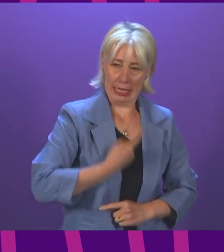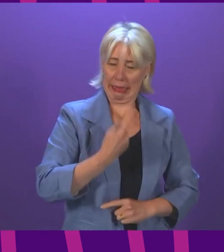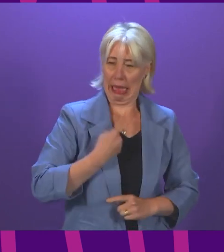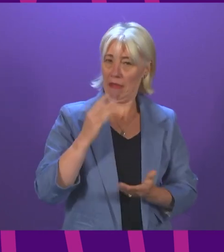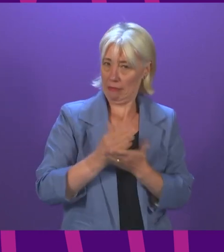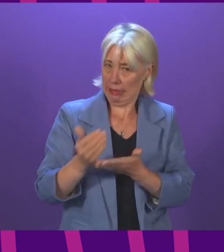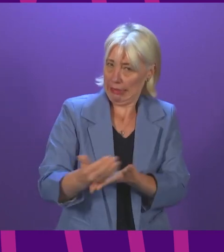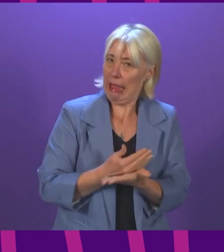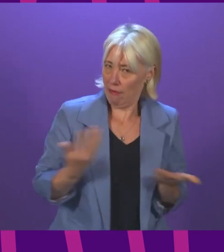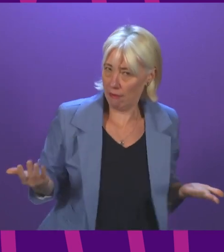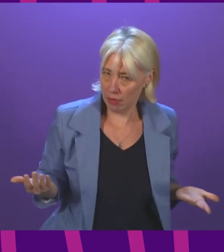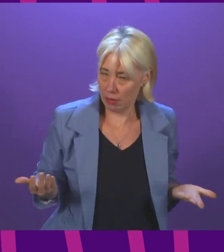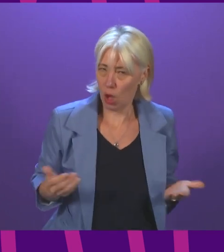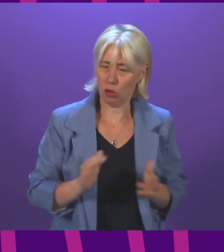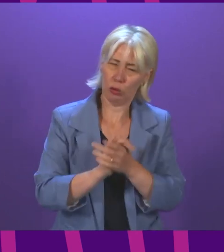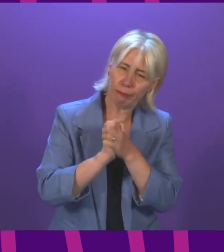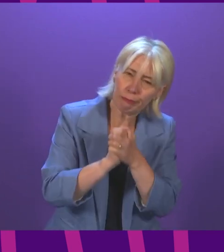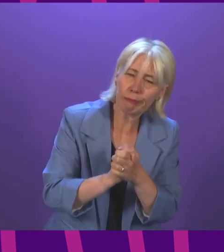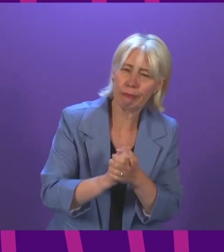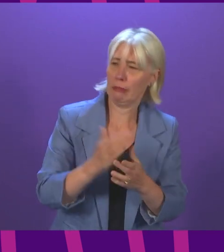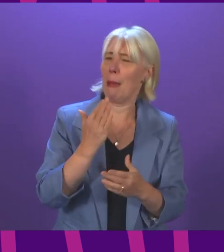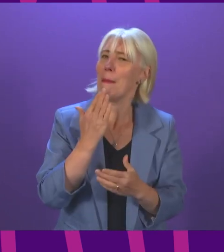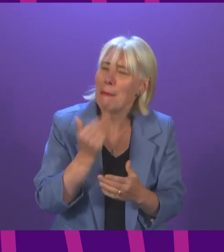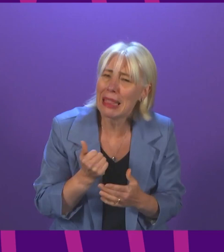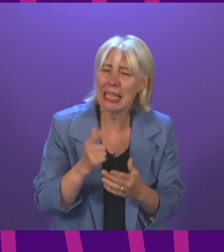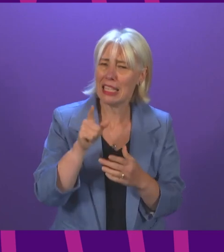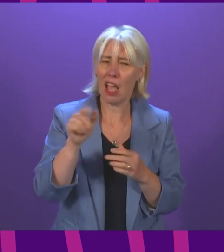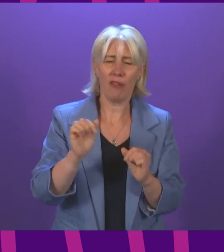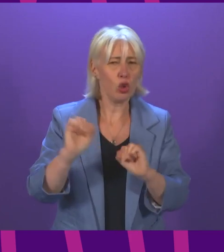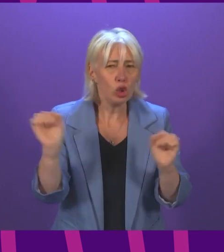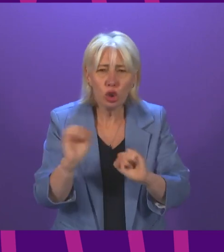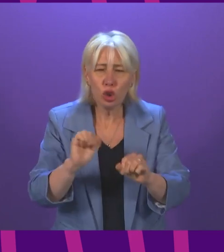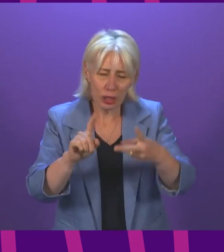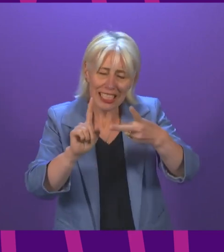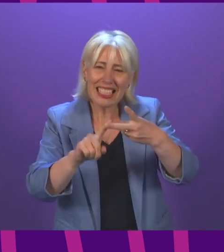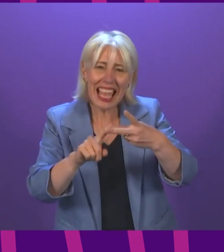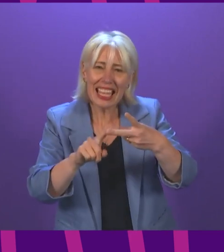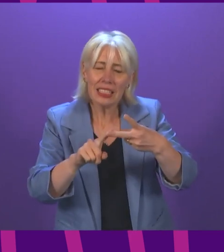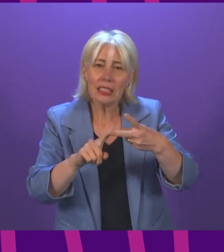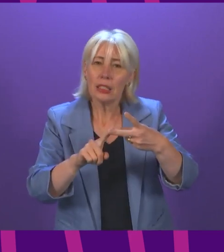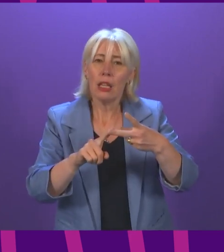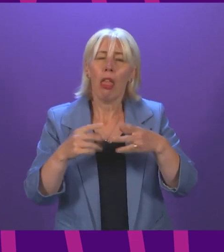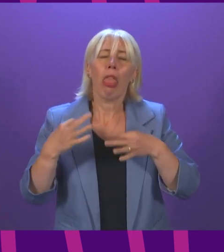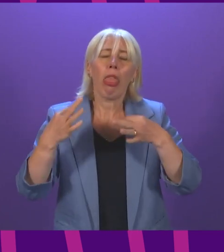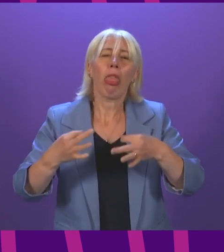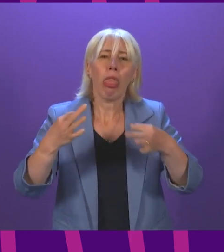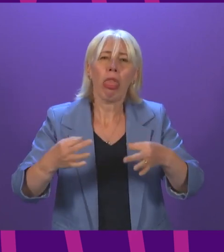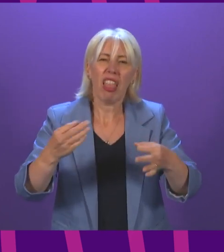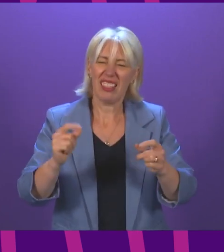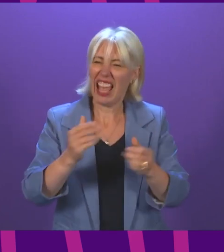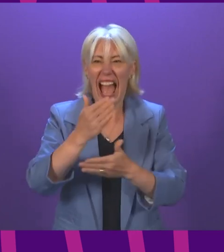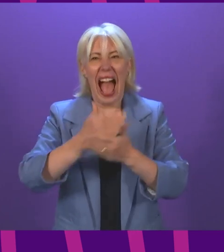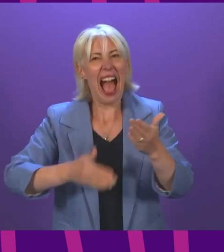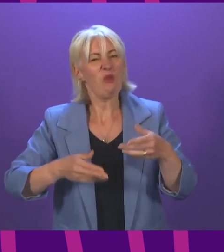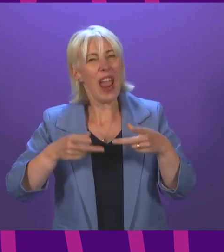So, my plea to those who have not attended their appointment for a second dose, don't leave the job half done. Please